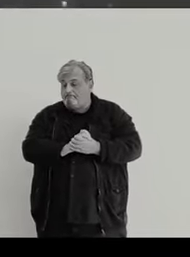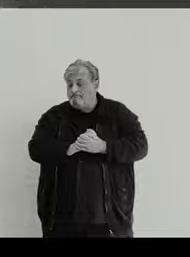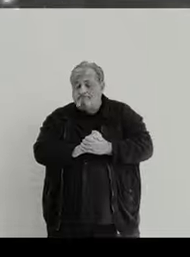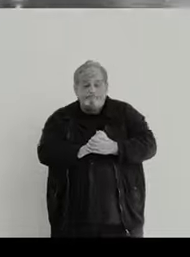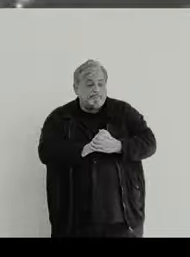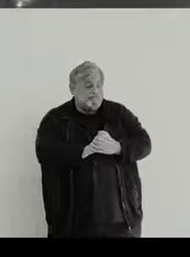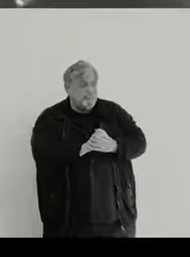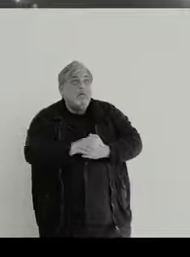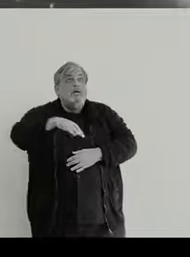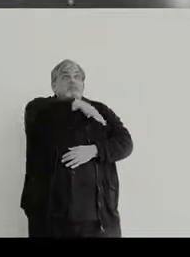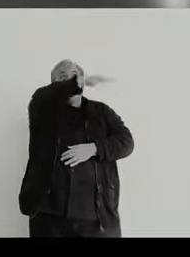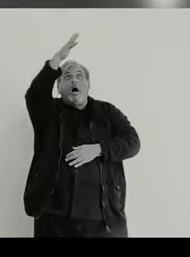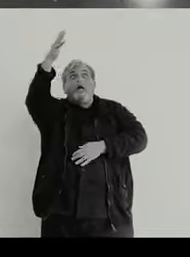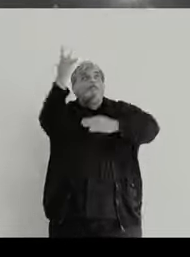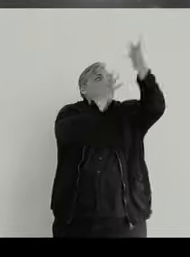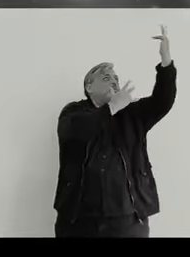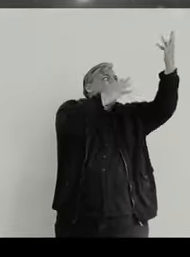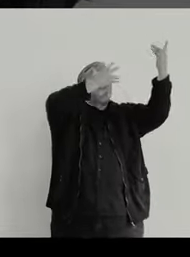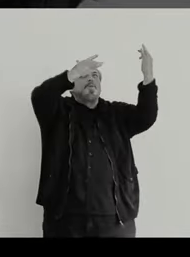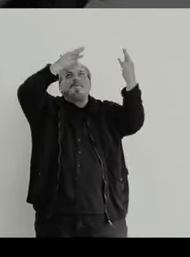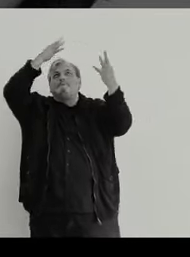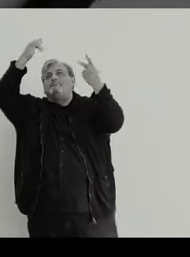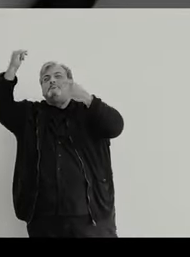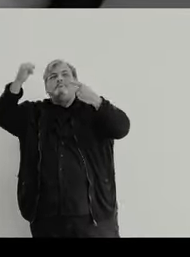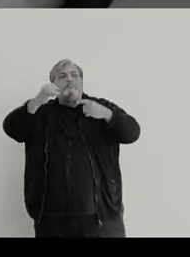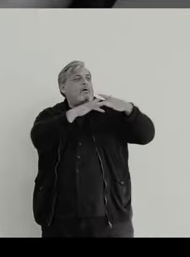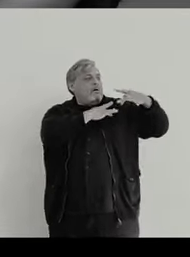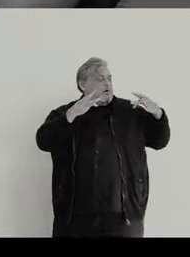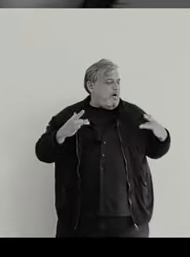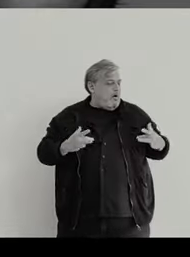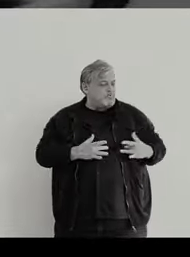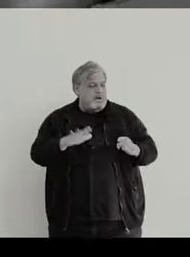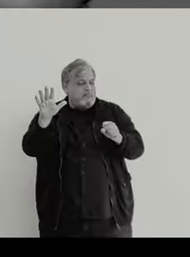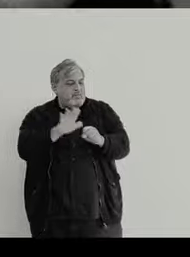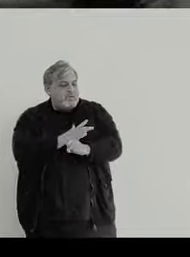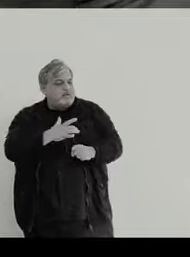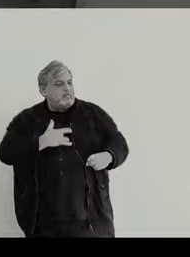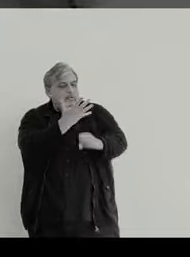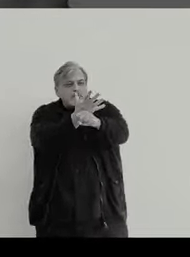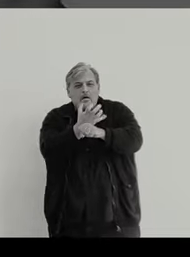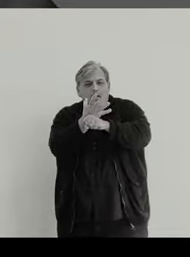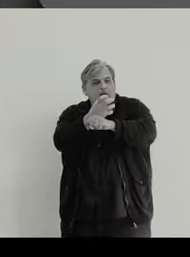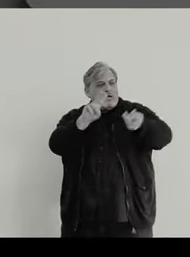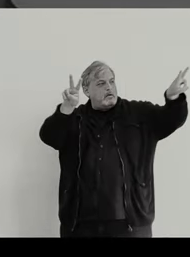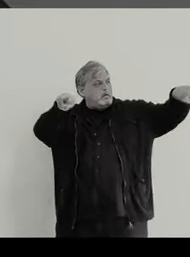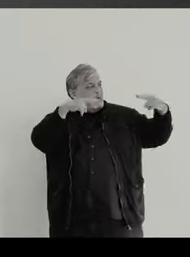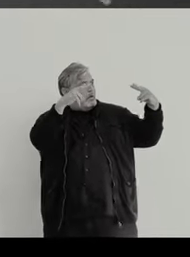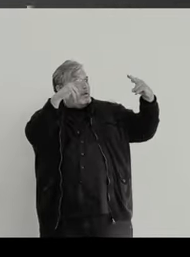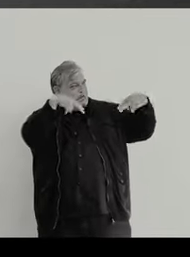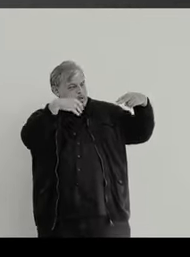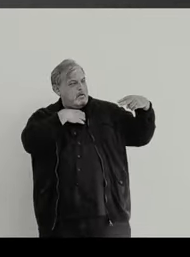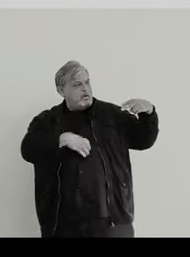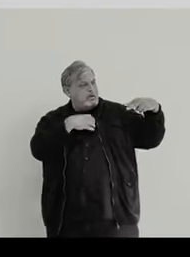The sky is made of fire Young hearts dream of desire So